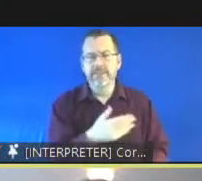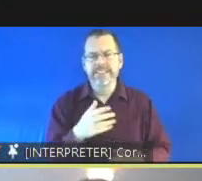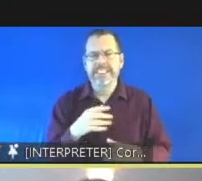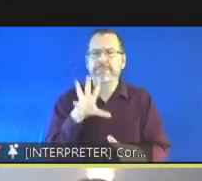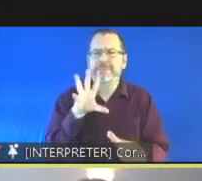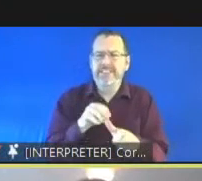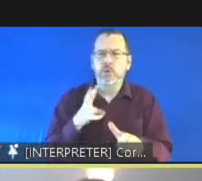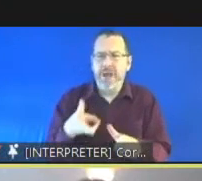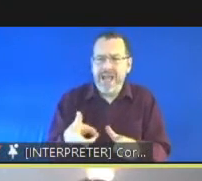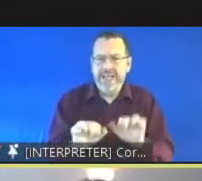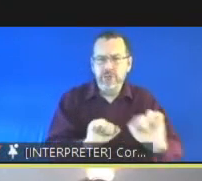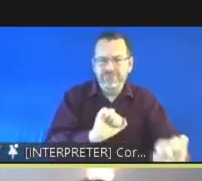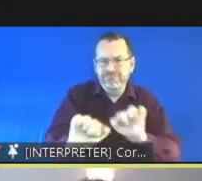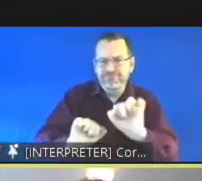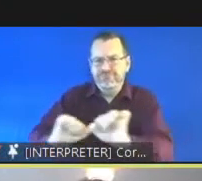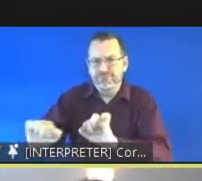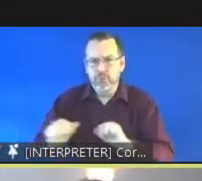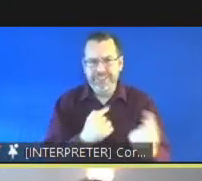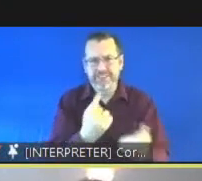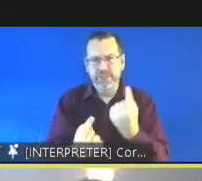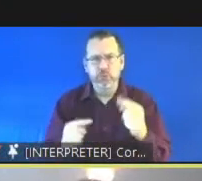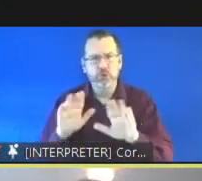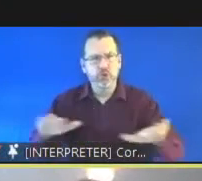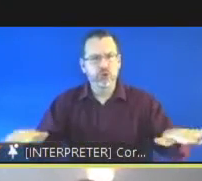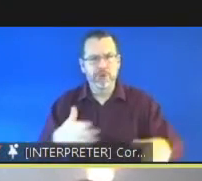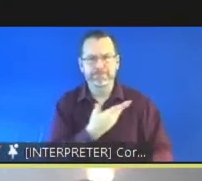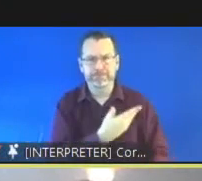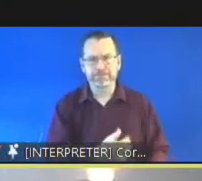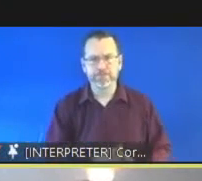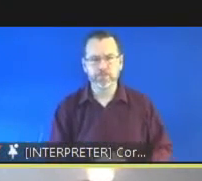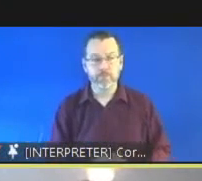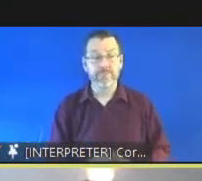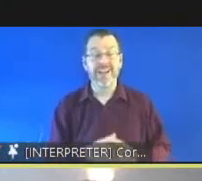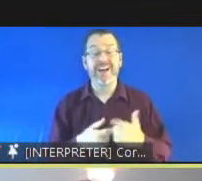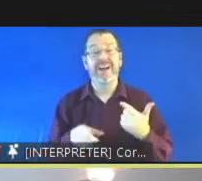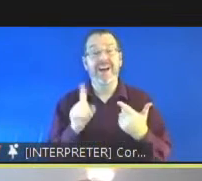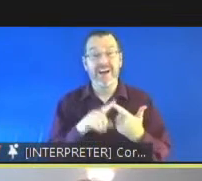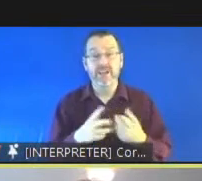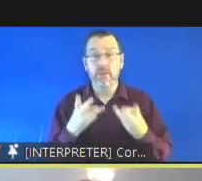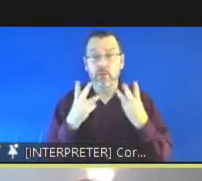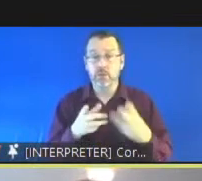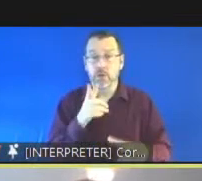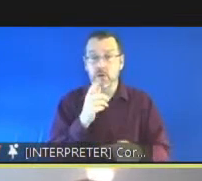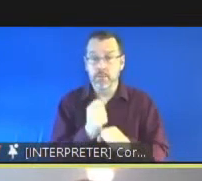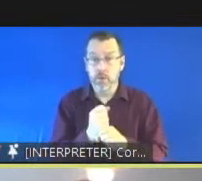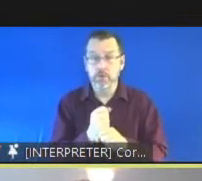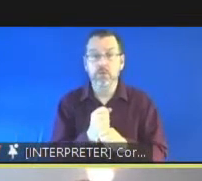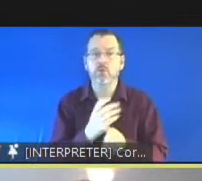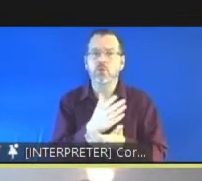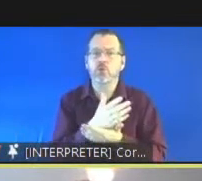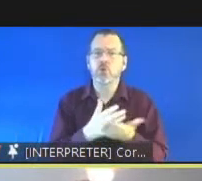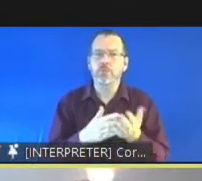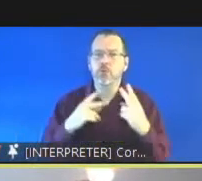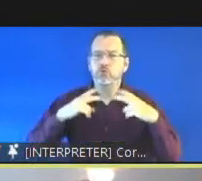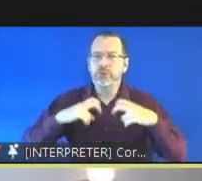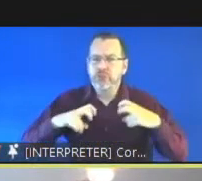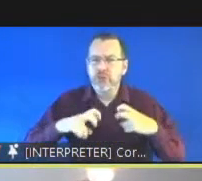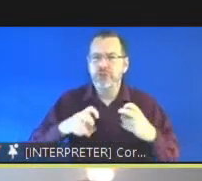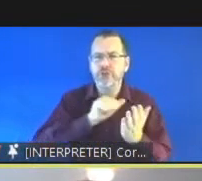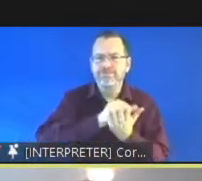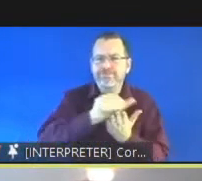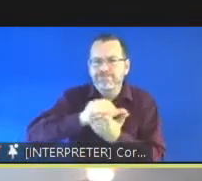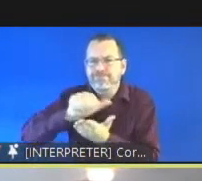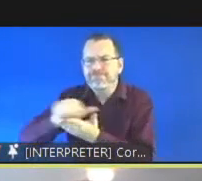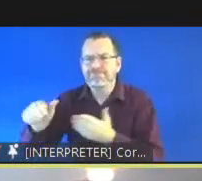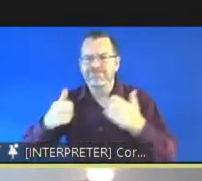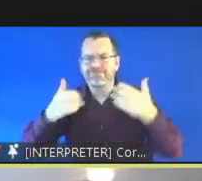i want to draw attention also to the the some of the research and data that does